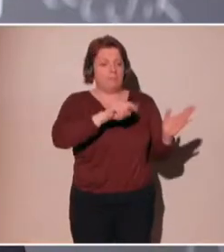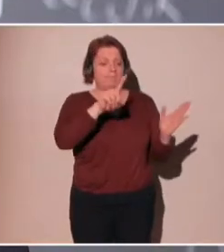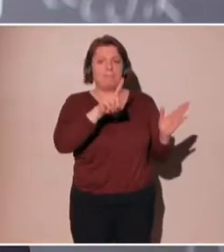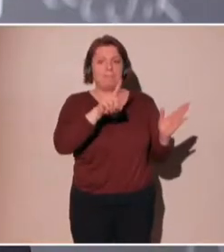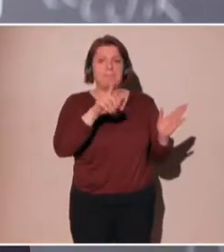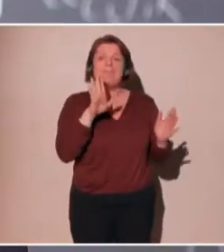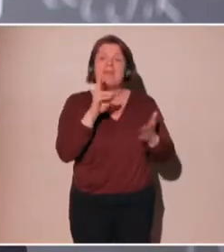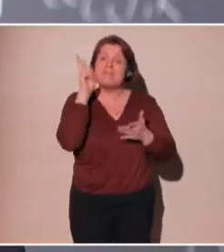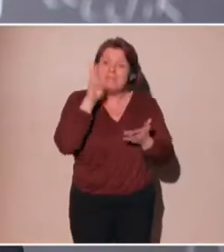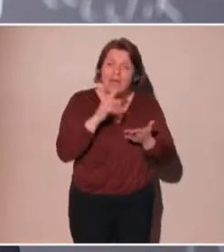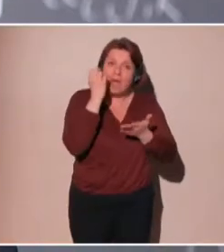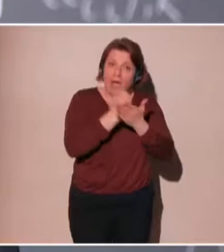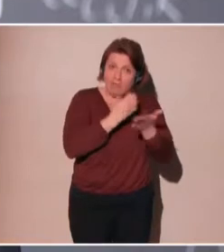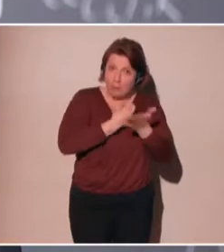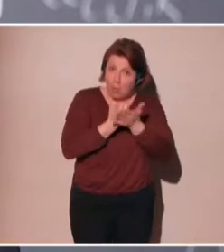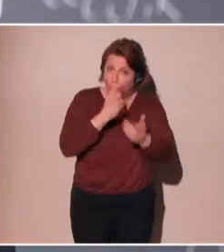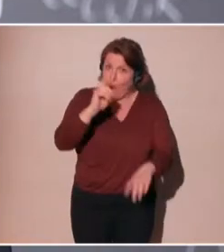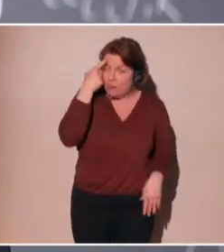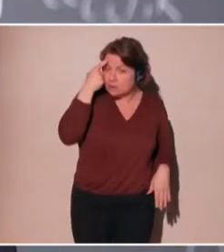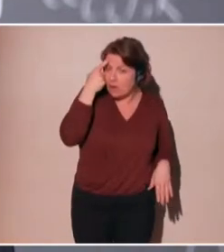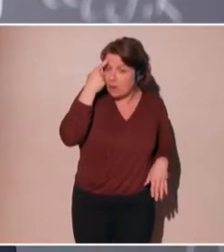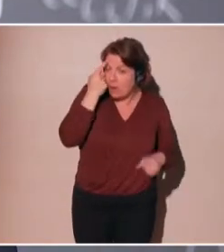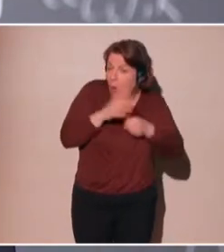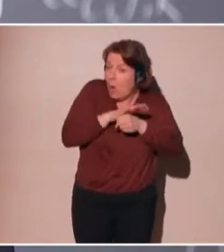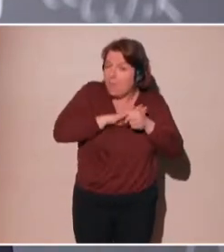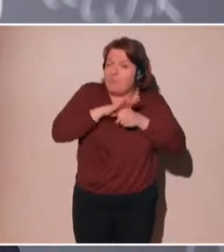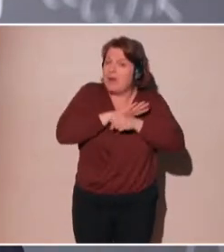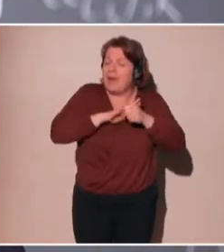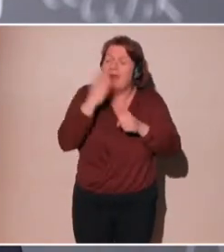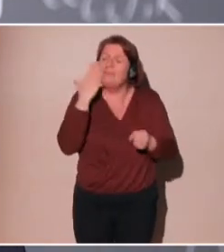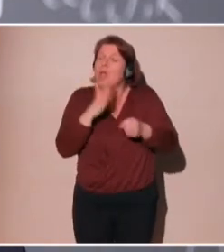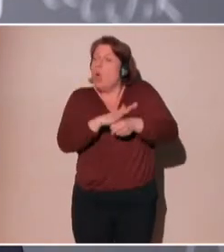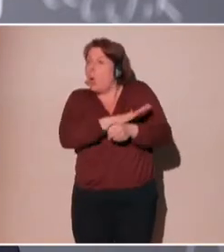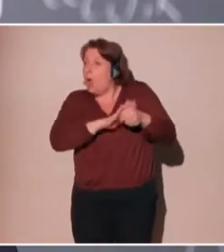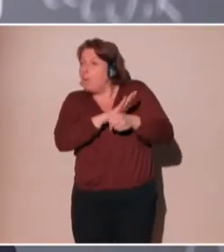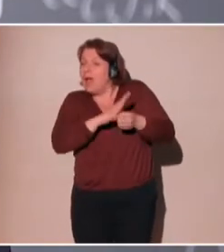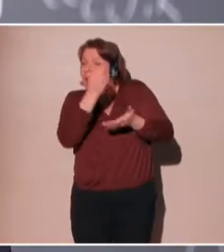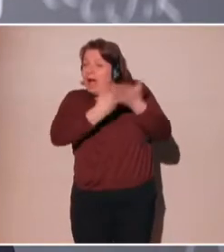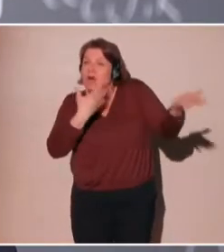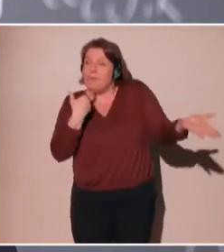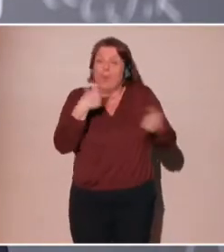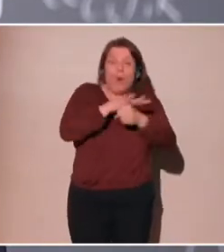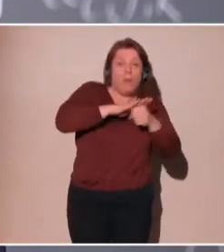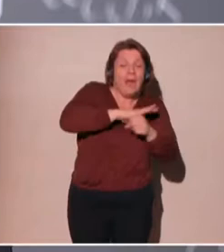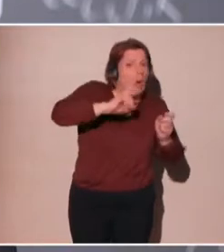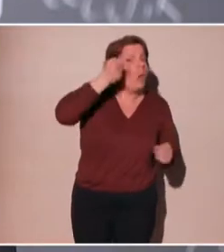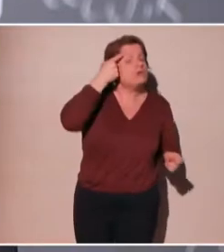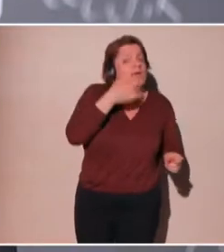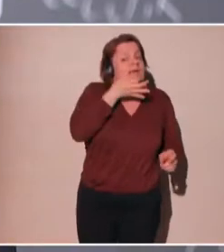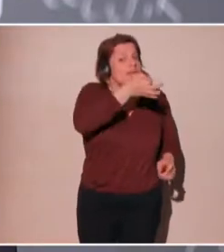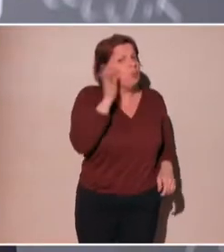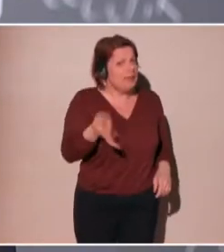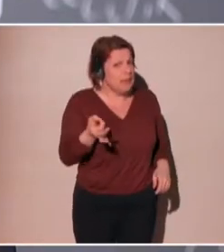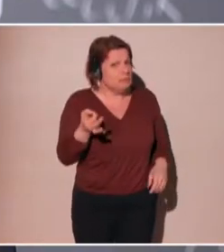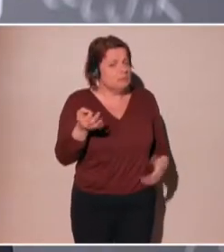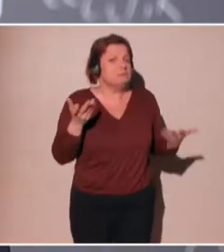ticked that box. But did we really know what it meant? Did we really understand what it could entail? And if I had known that,